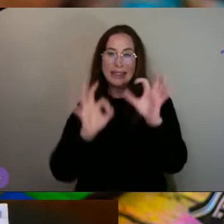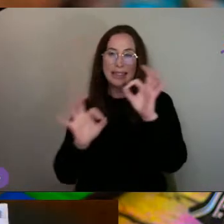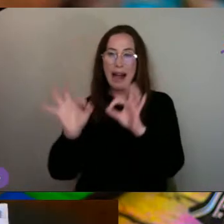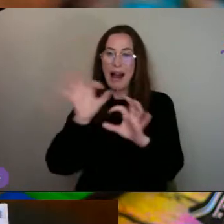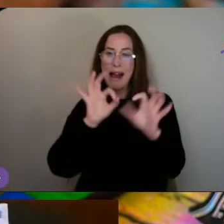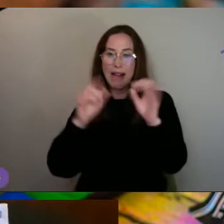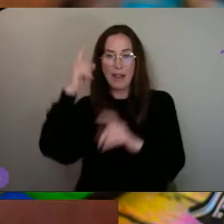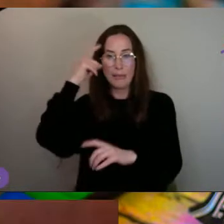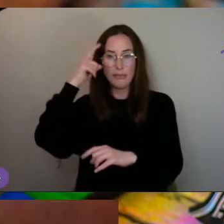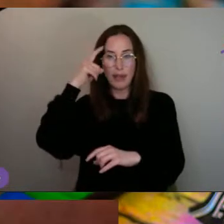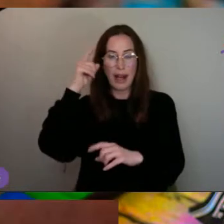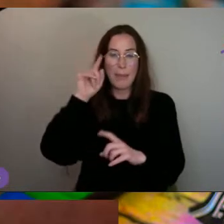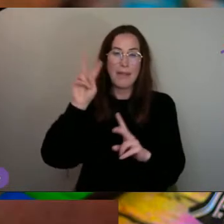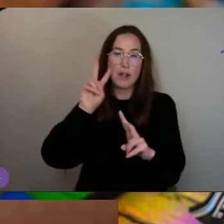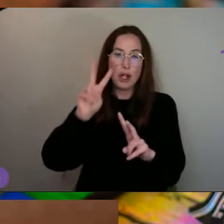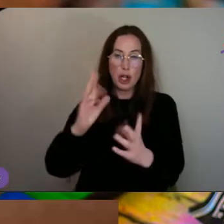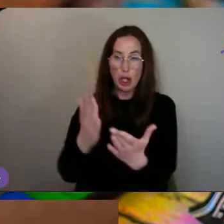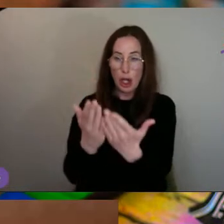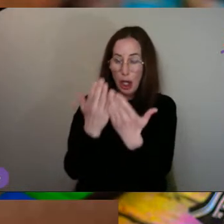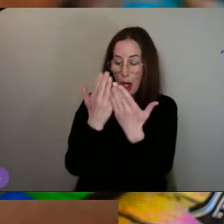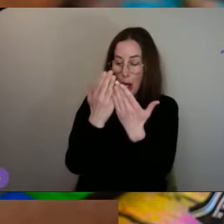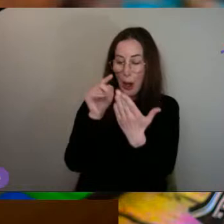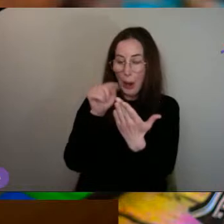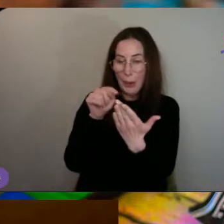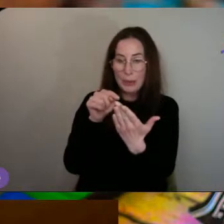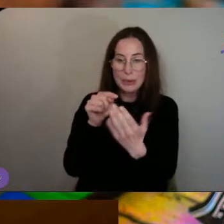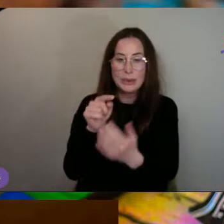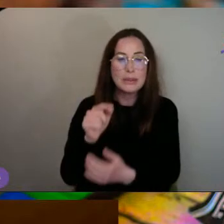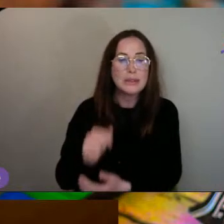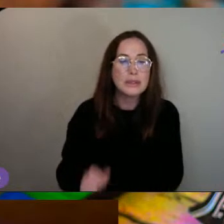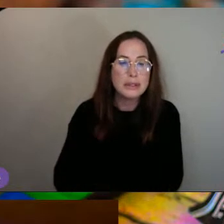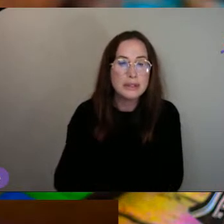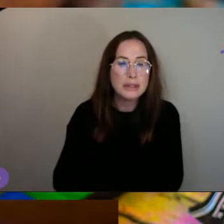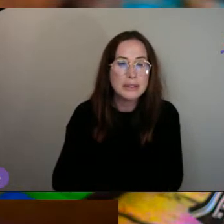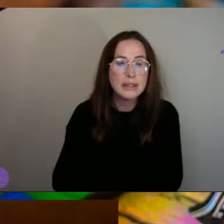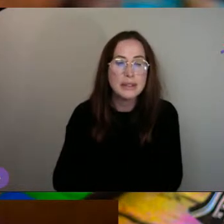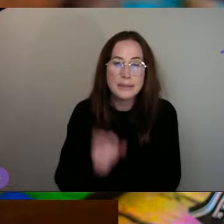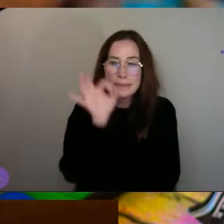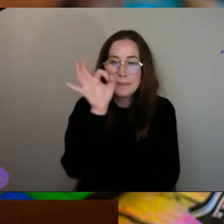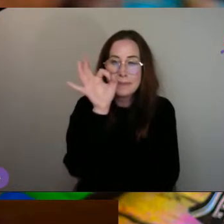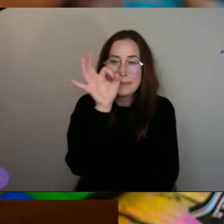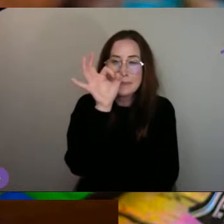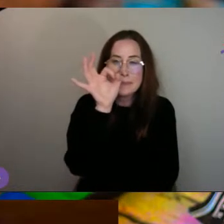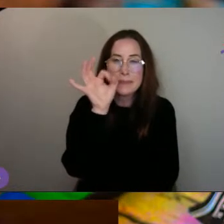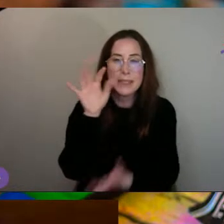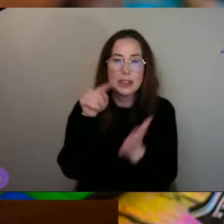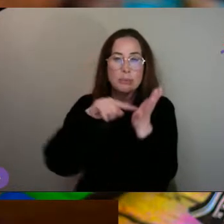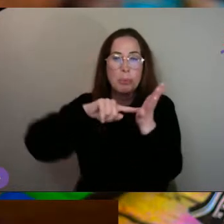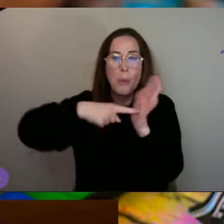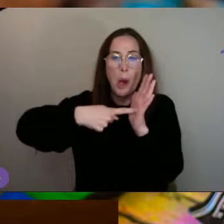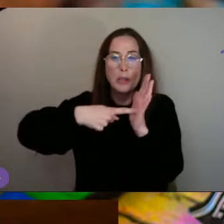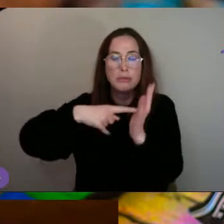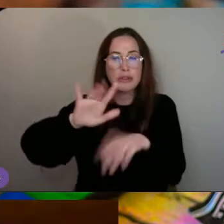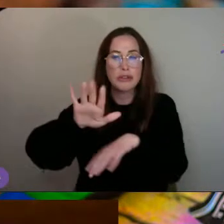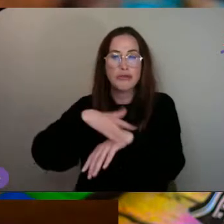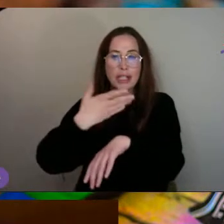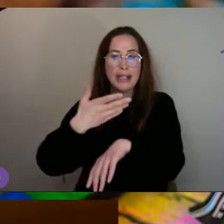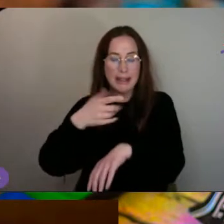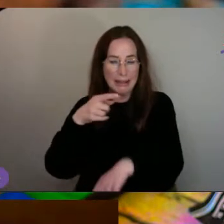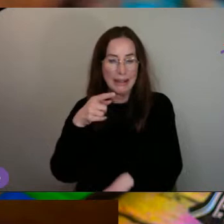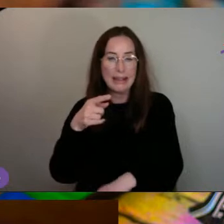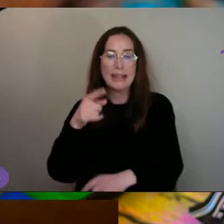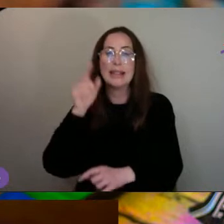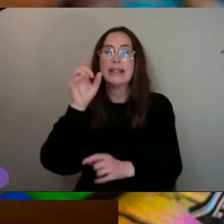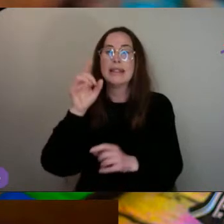But if you look closely, where is it? There. There's a little green spot. Yeah. a yellow